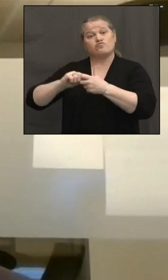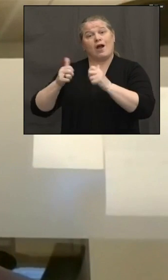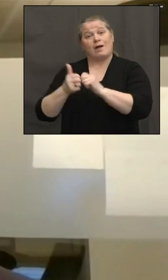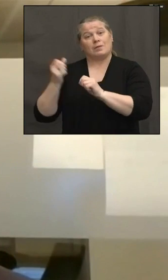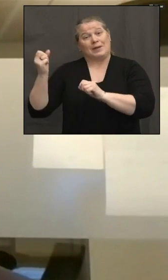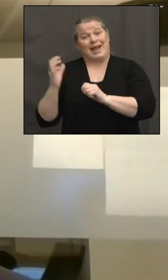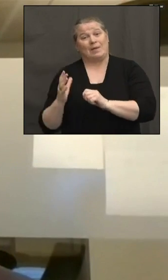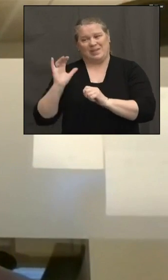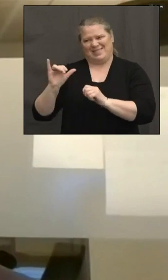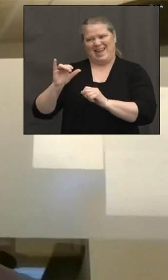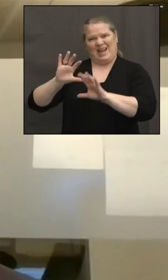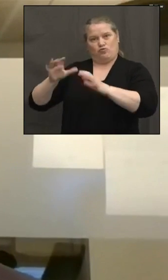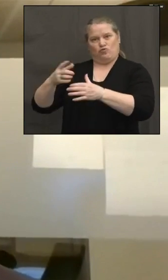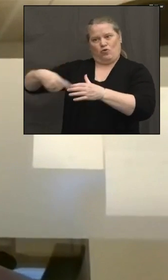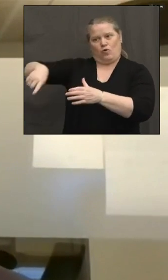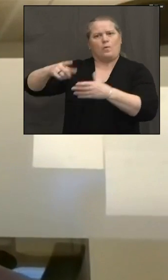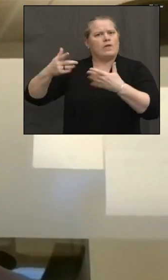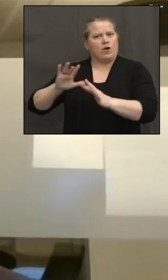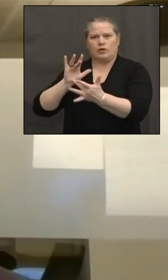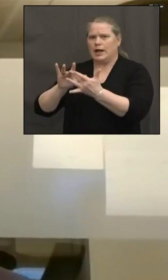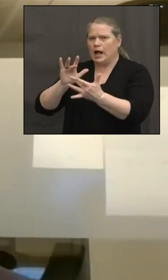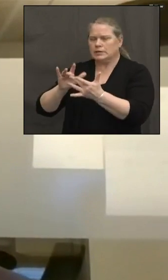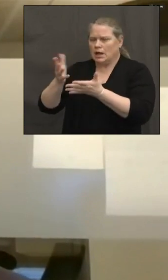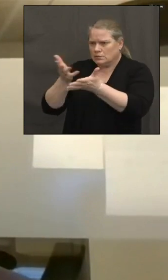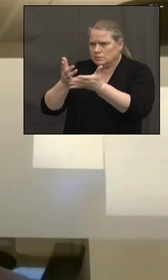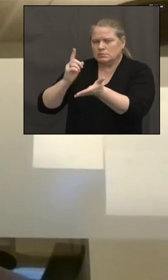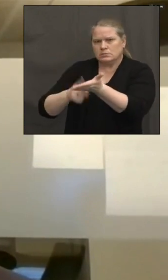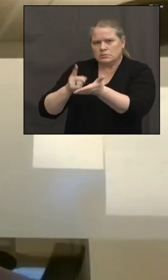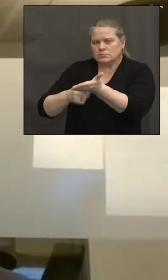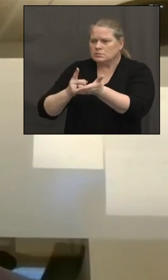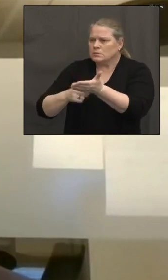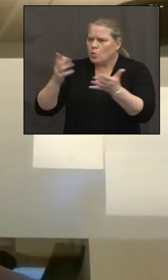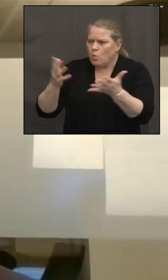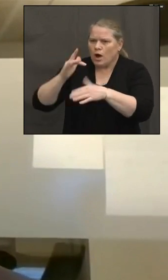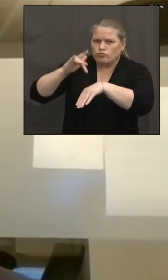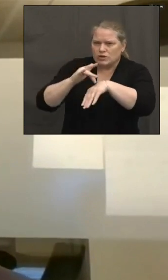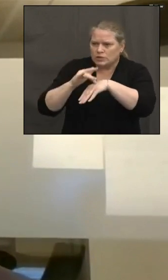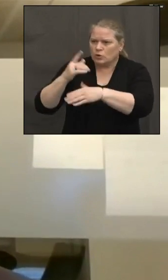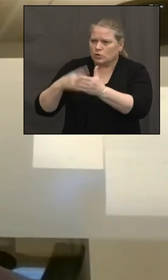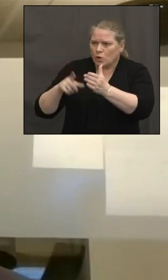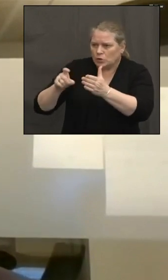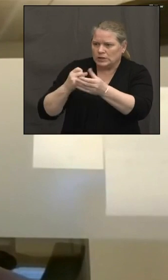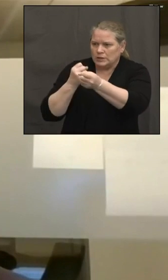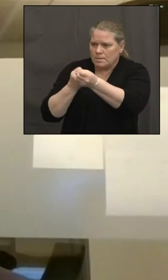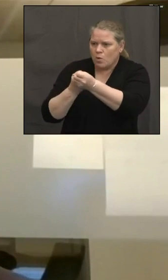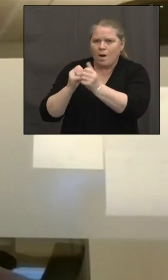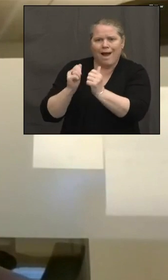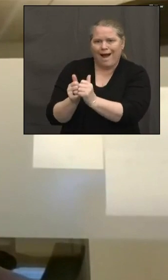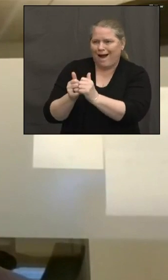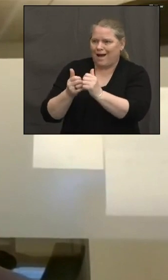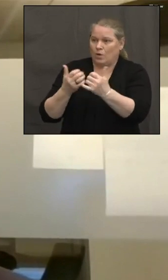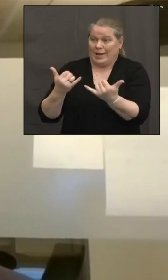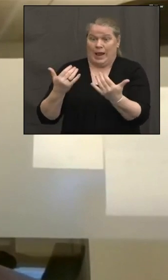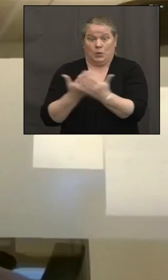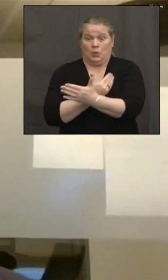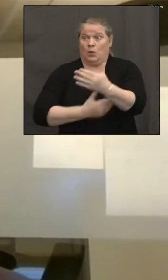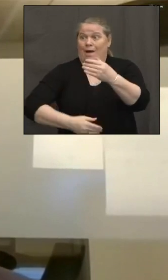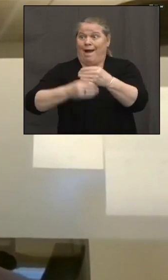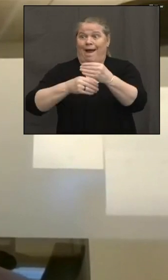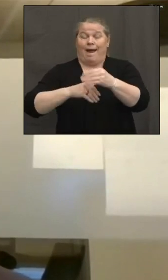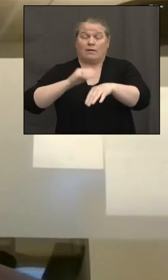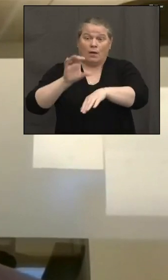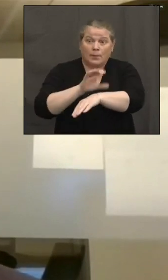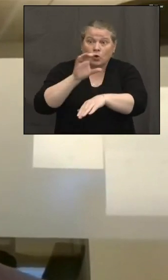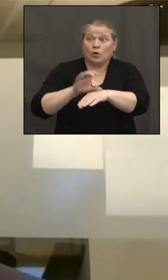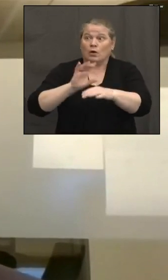new landscape, this digital landscape. And, I think the good news is that the online nature of a lot of these new gaming